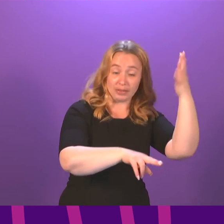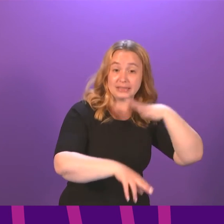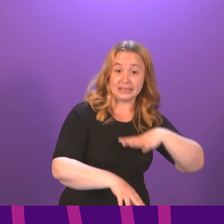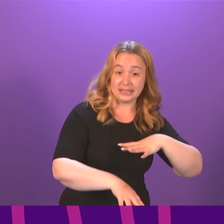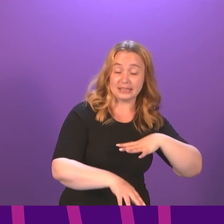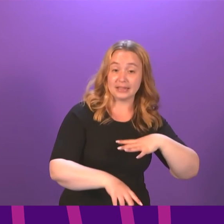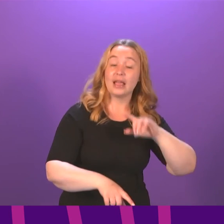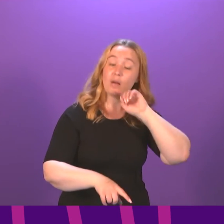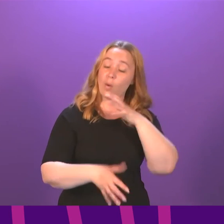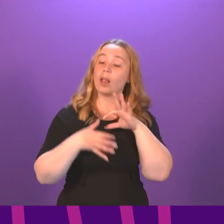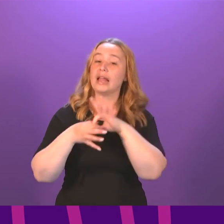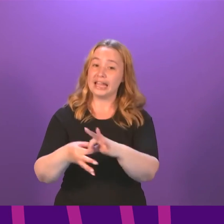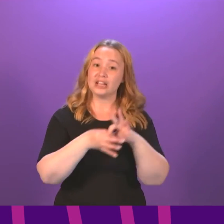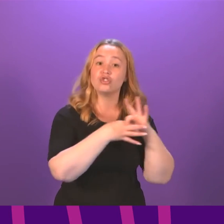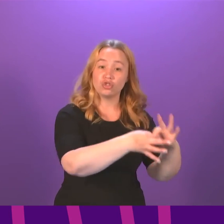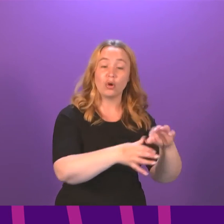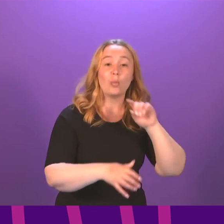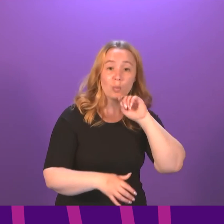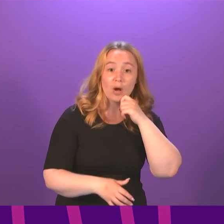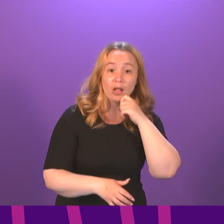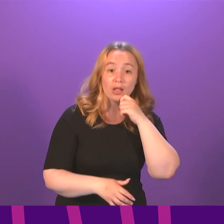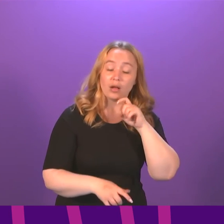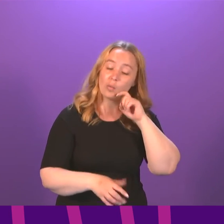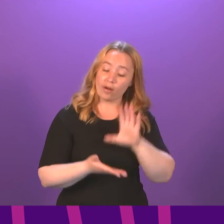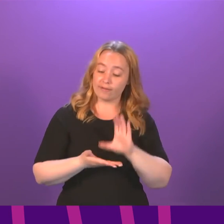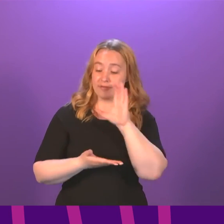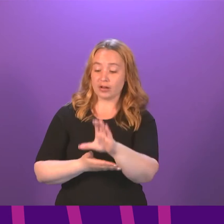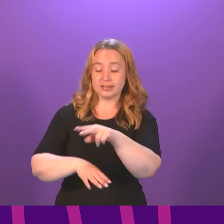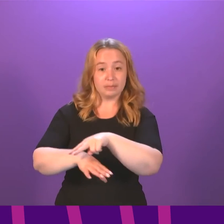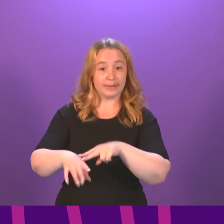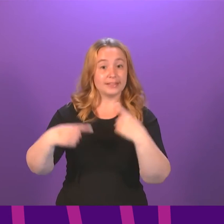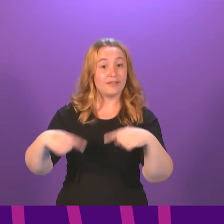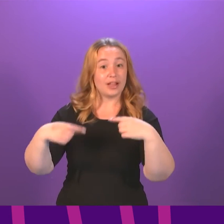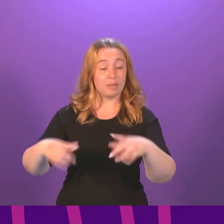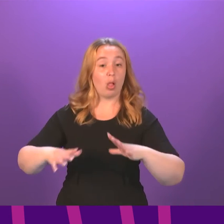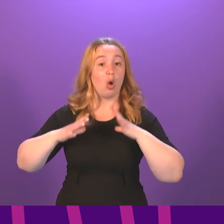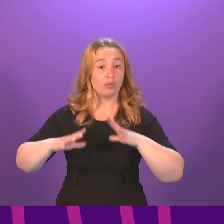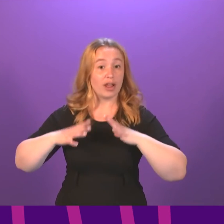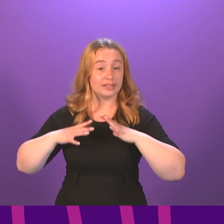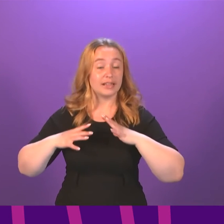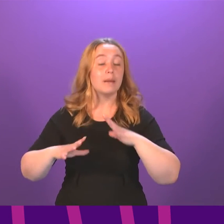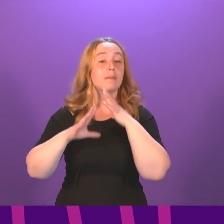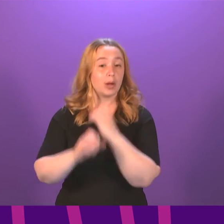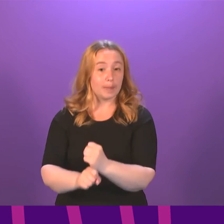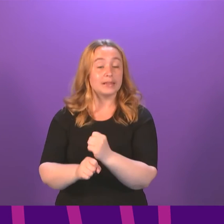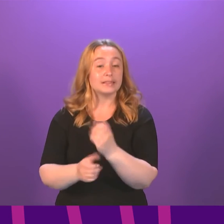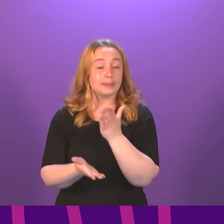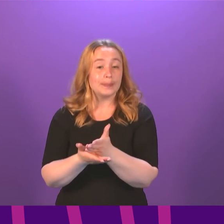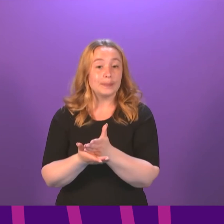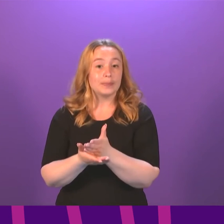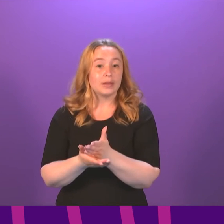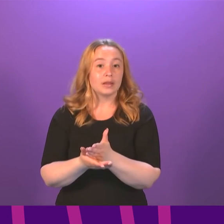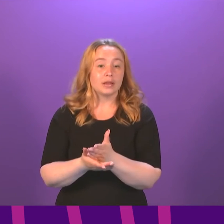indicated through my initial answer in terms of the funding we have already made available to the police that there is a commitment to do that. It is, of course,